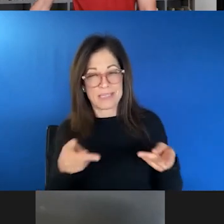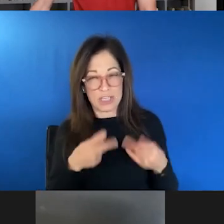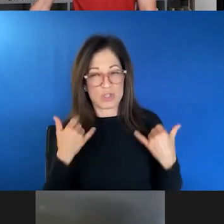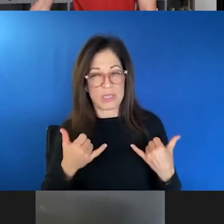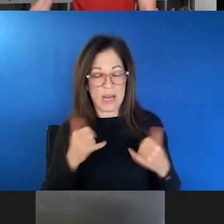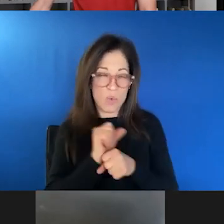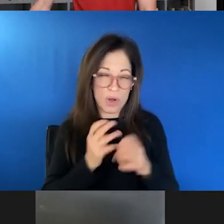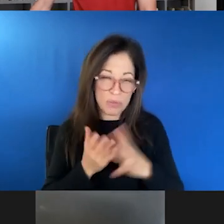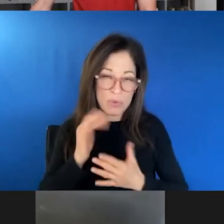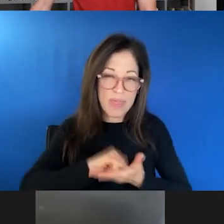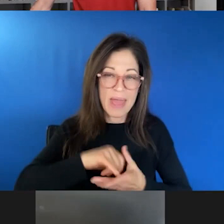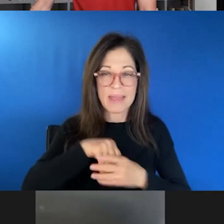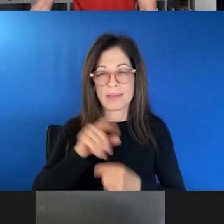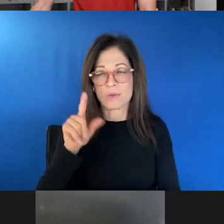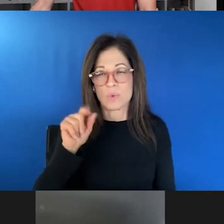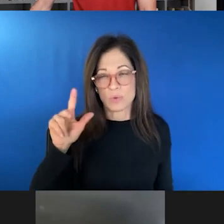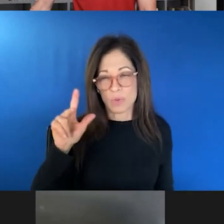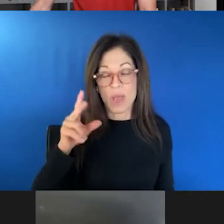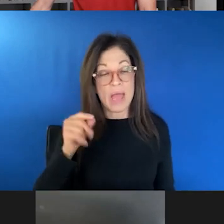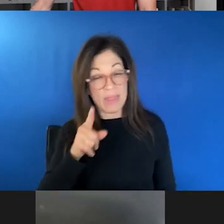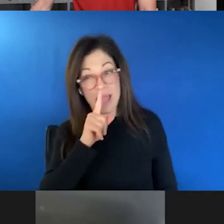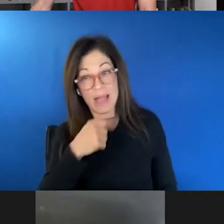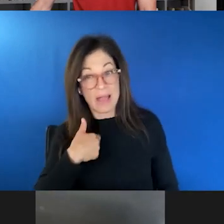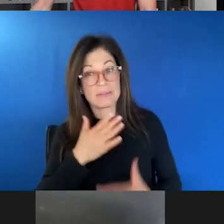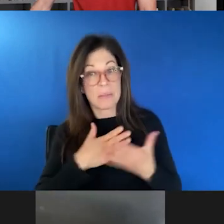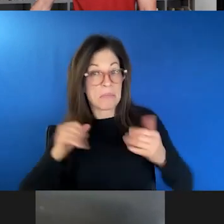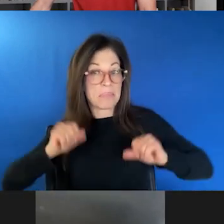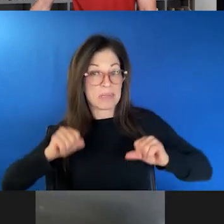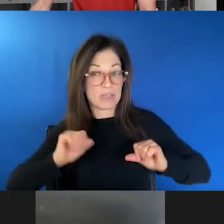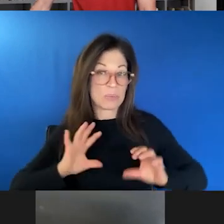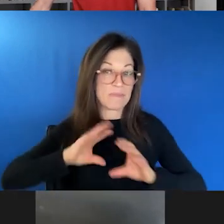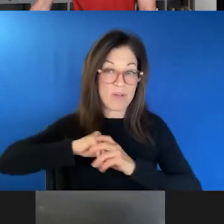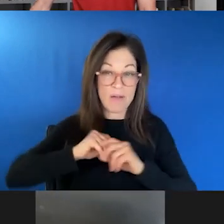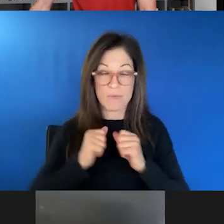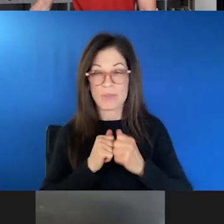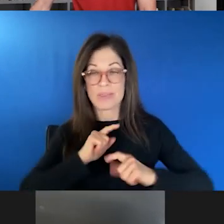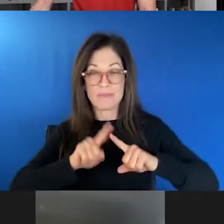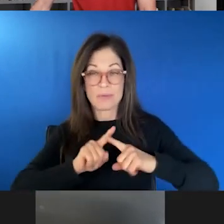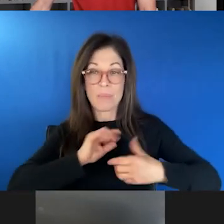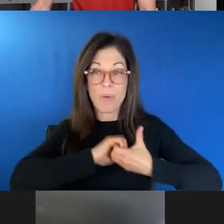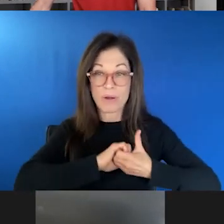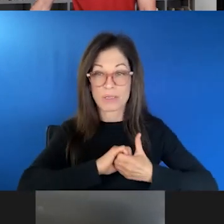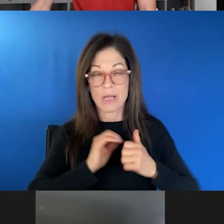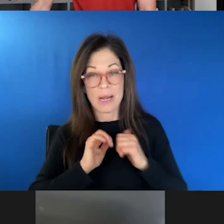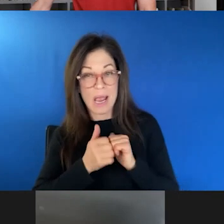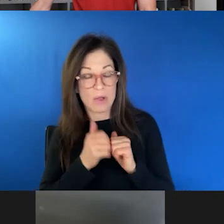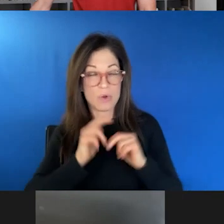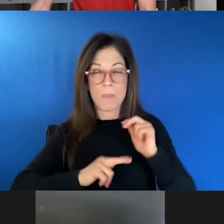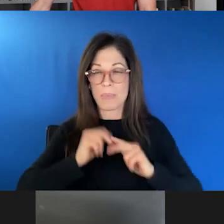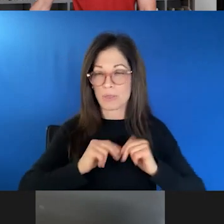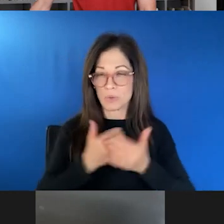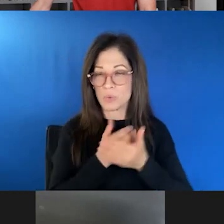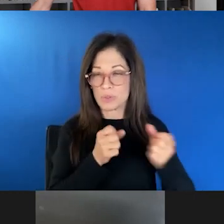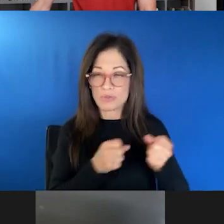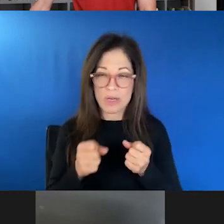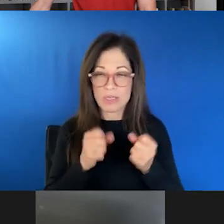that in 2023, and may actually have some bandwidth to be engaging with partners around looking at ways to build out new strategies